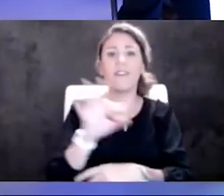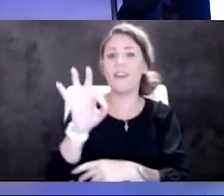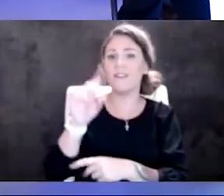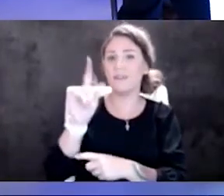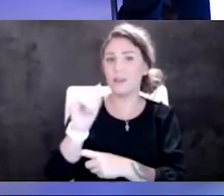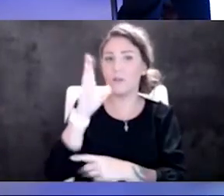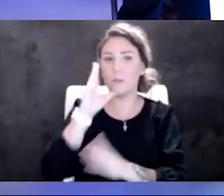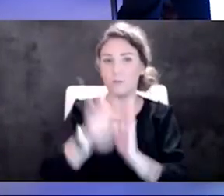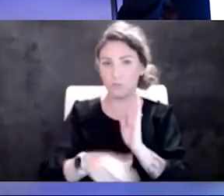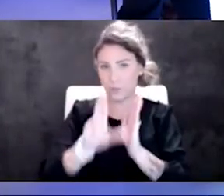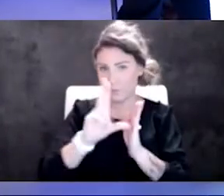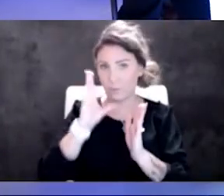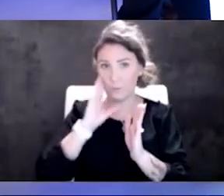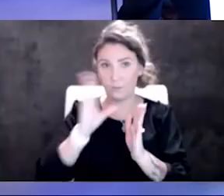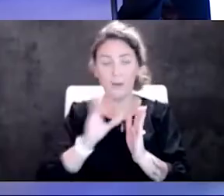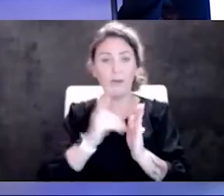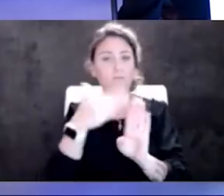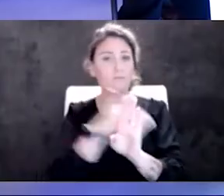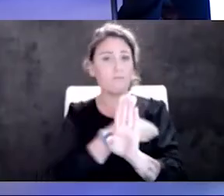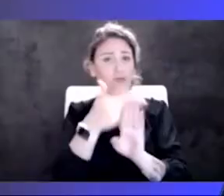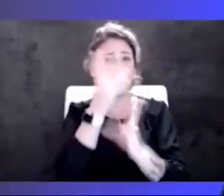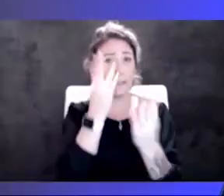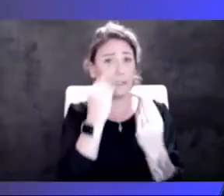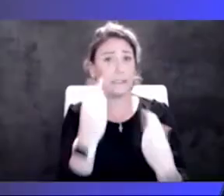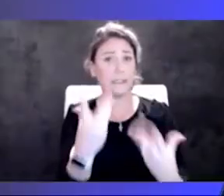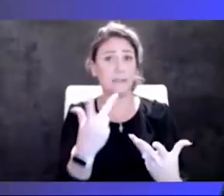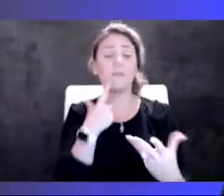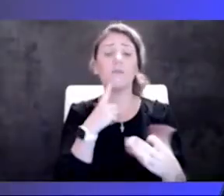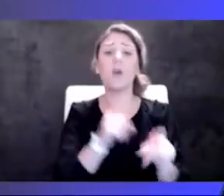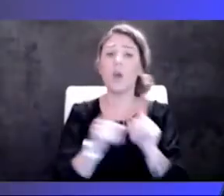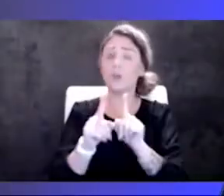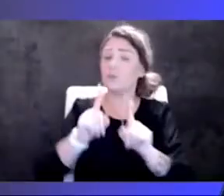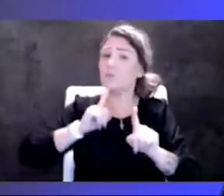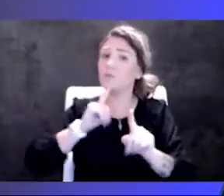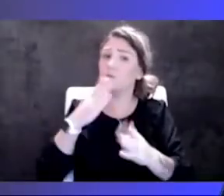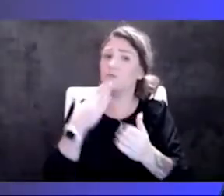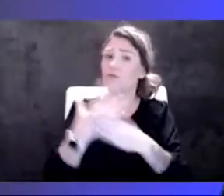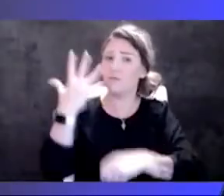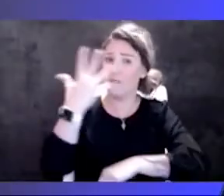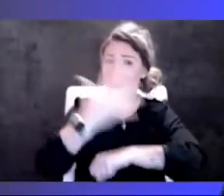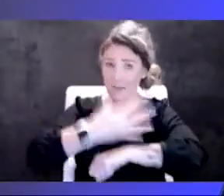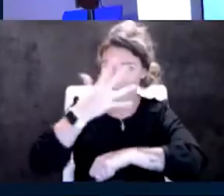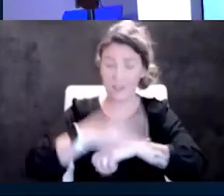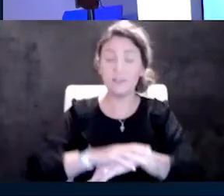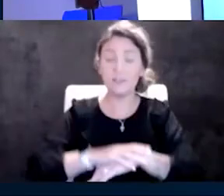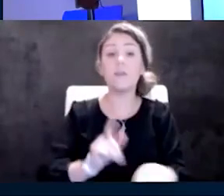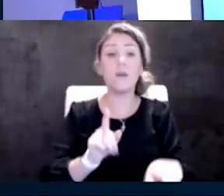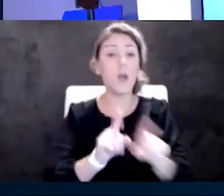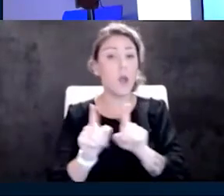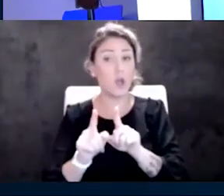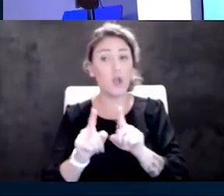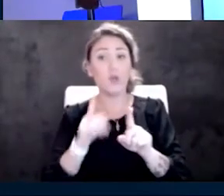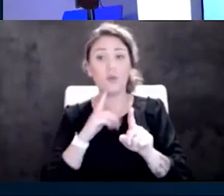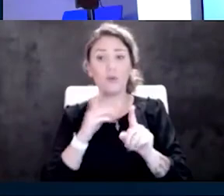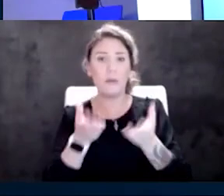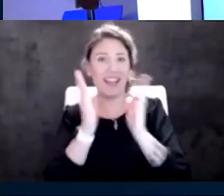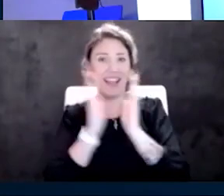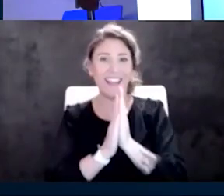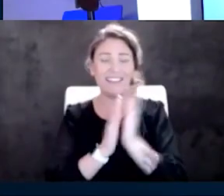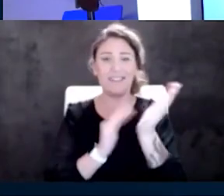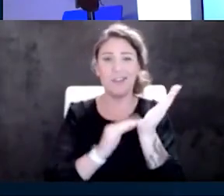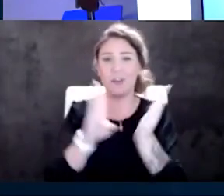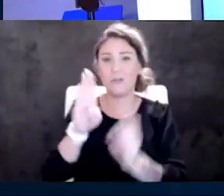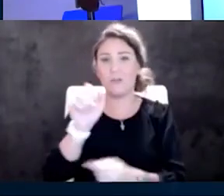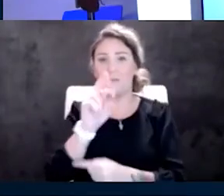yes, the preliminary data did look also very good for five days. Yeah. And I would say, I'll ask Dr. Barr to comment after this, that